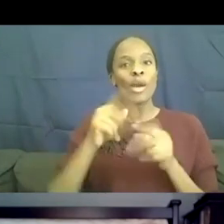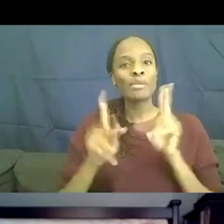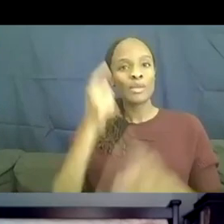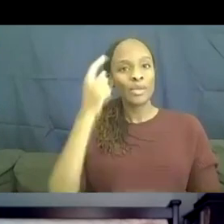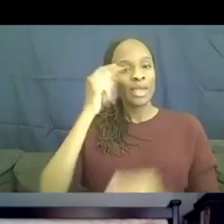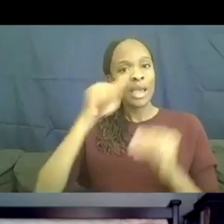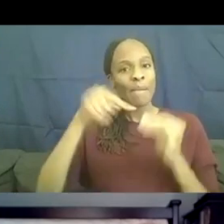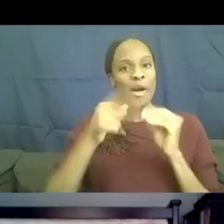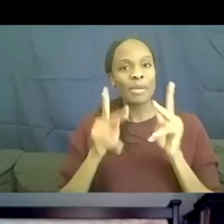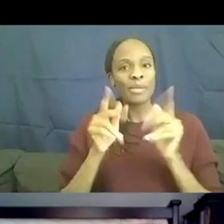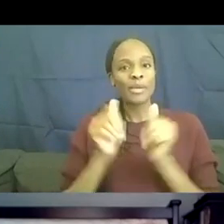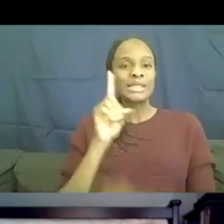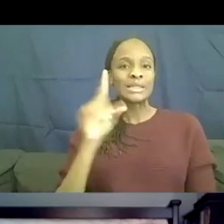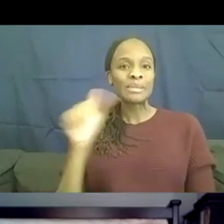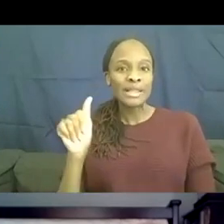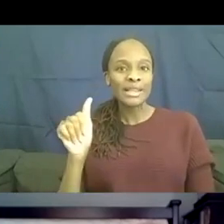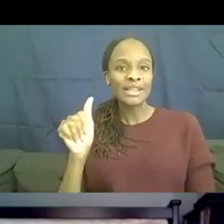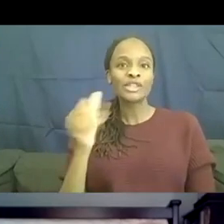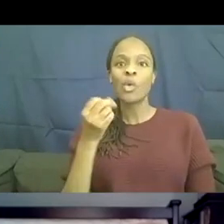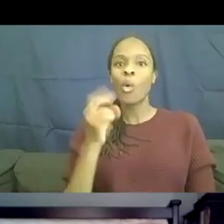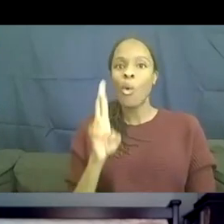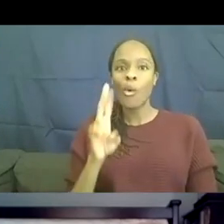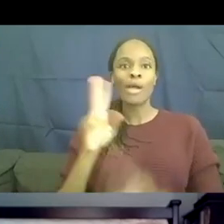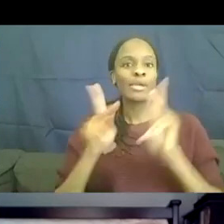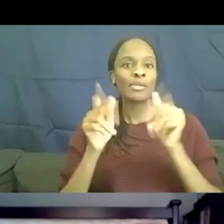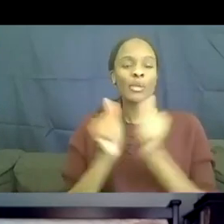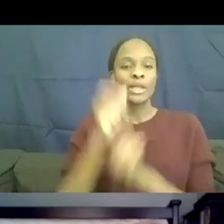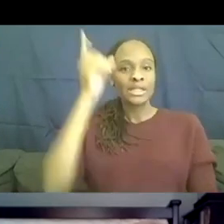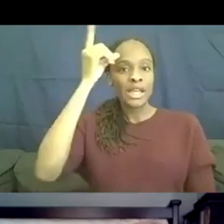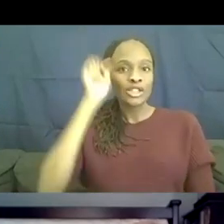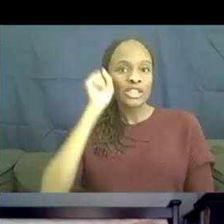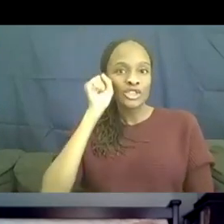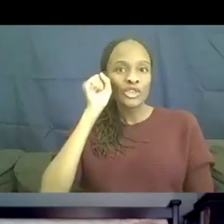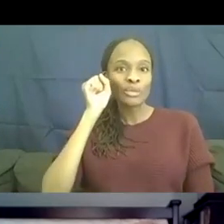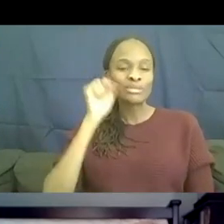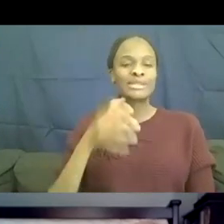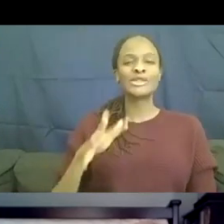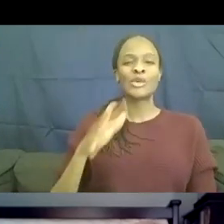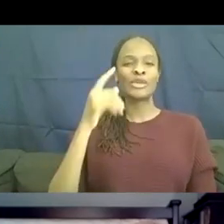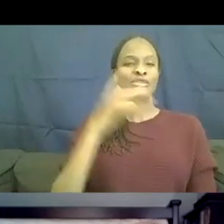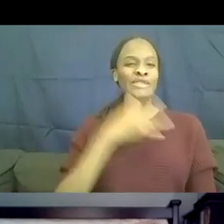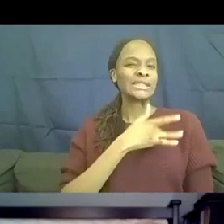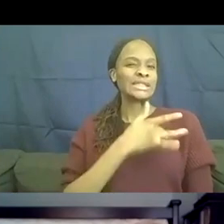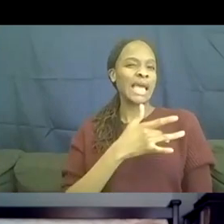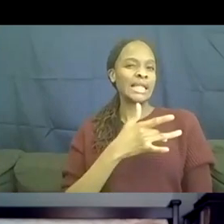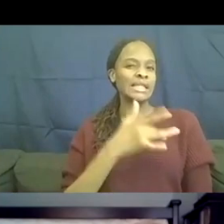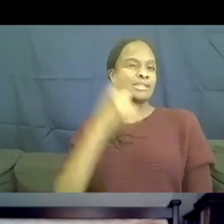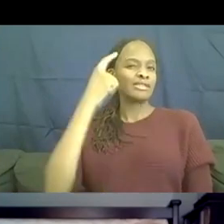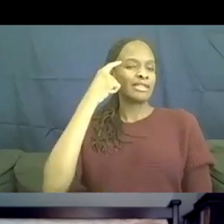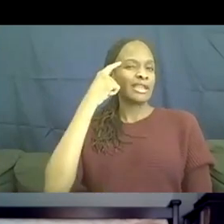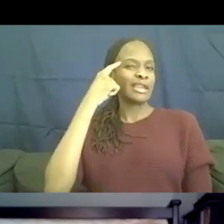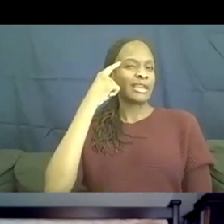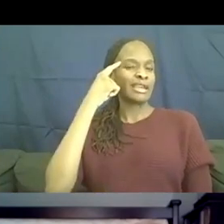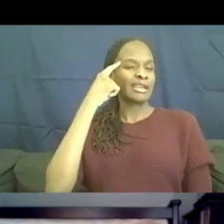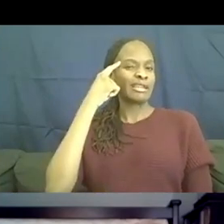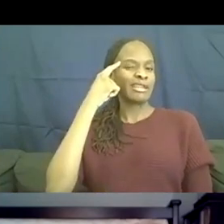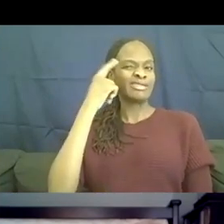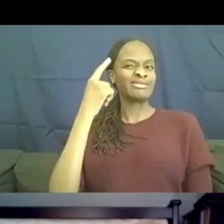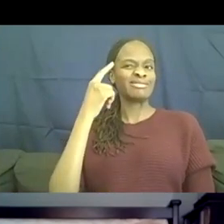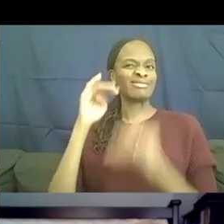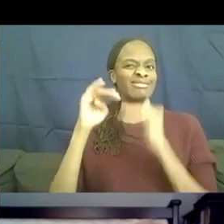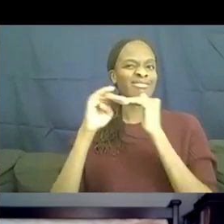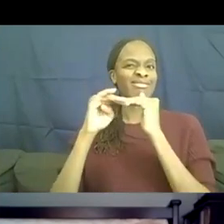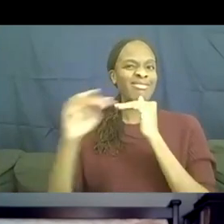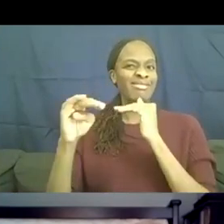people with disabilities or people with, um, down syndrome, they sort of tend to think very flatly about it. They don't